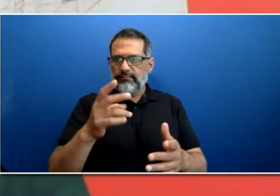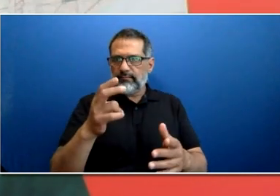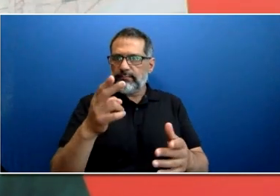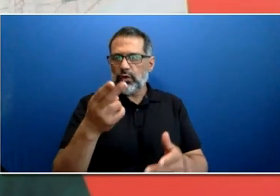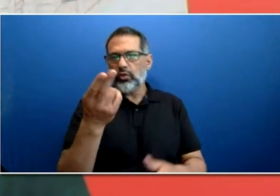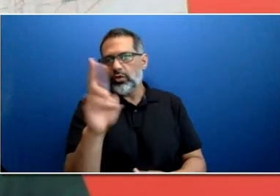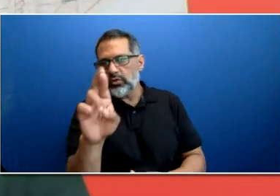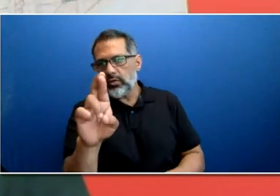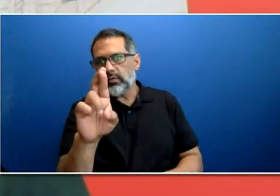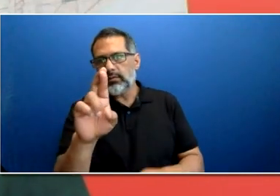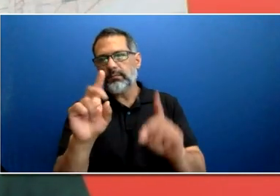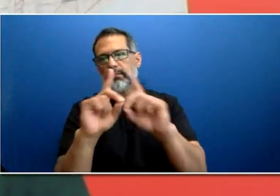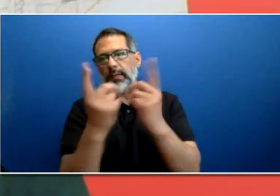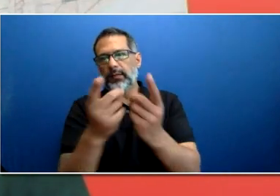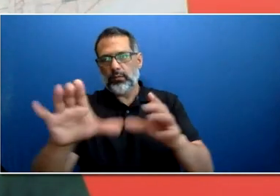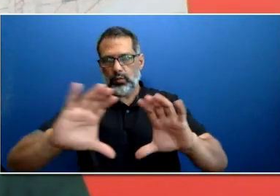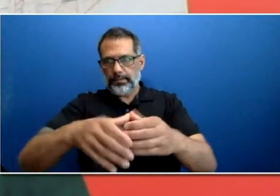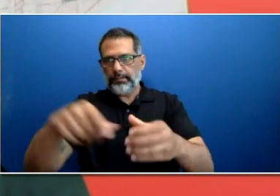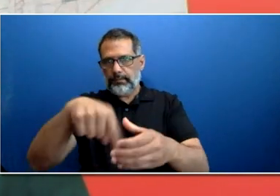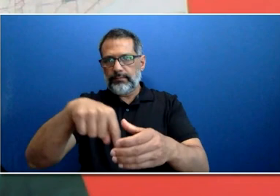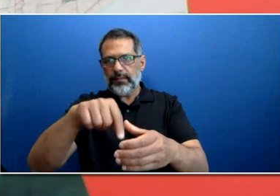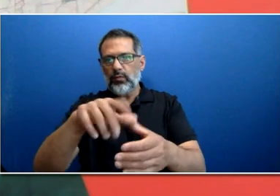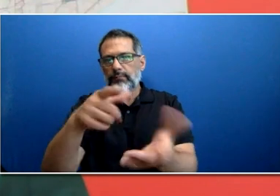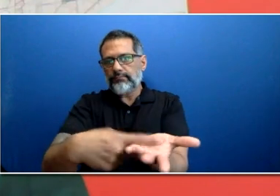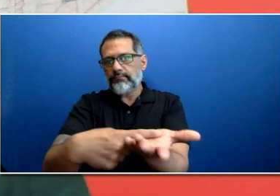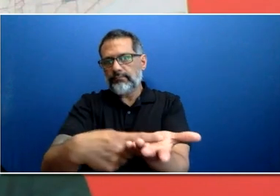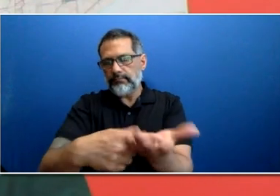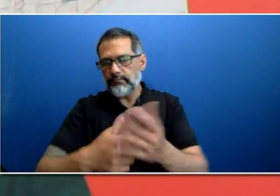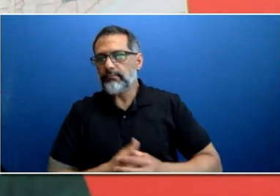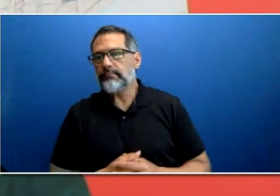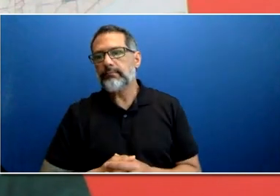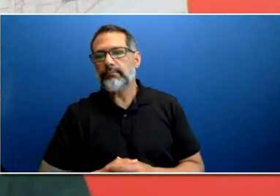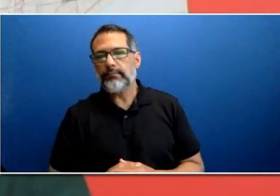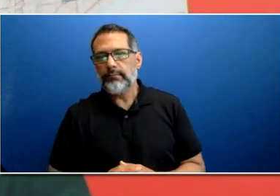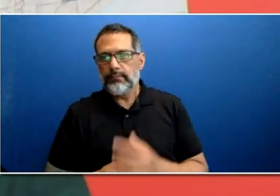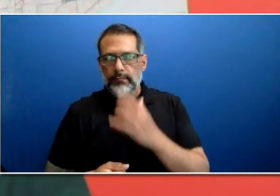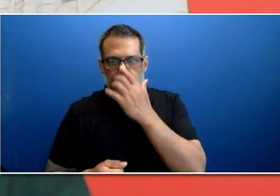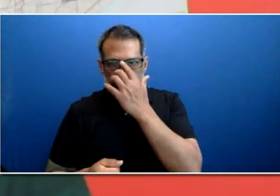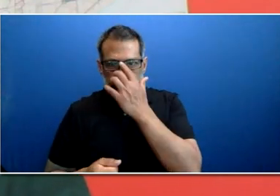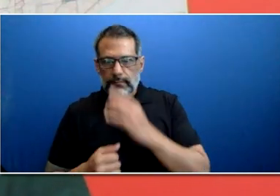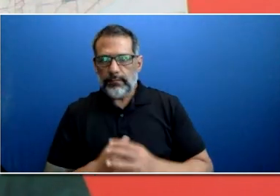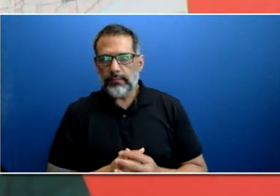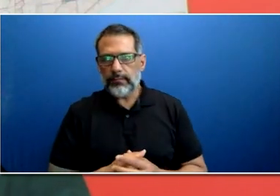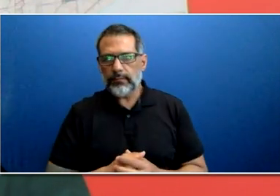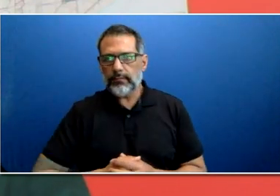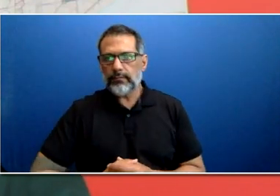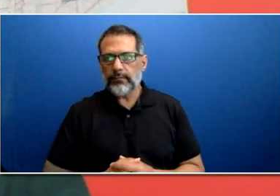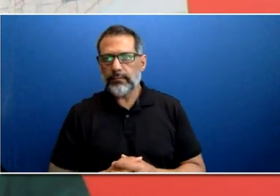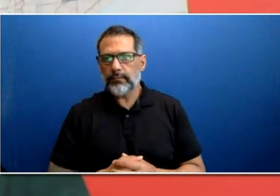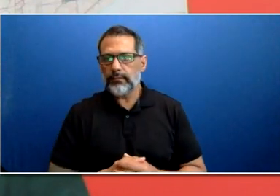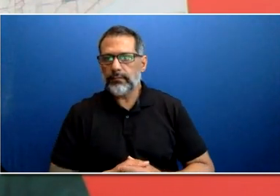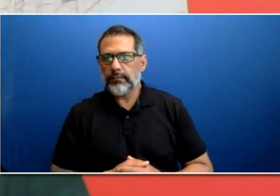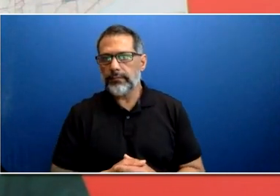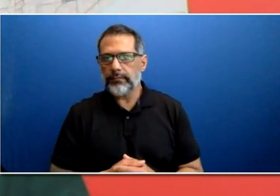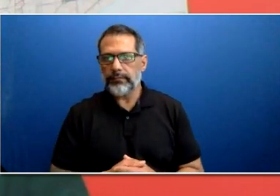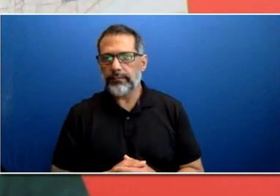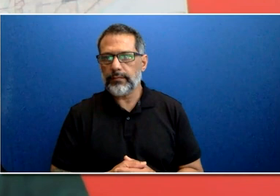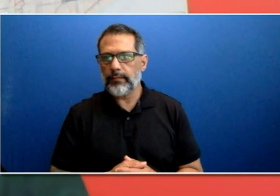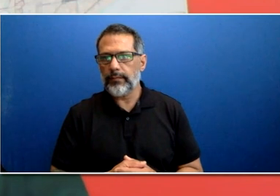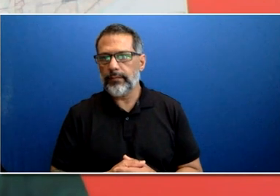So, here's another one. What is the pension? Can you tell me about it? Vaso, can I give you that one?